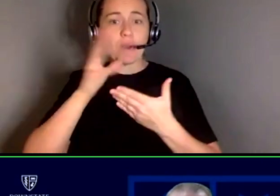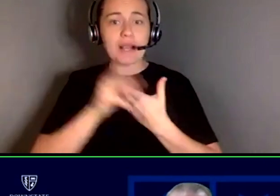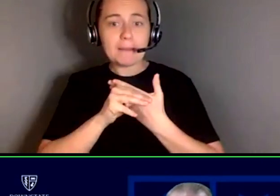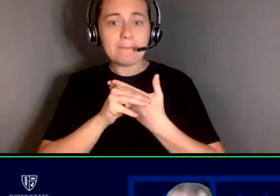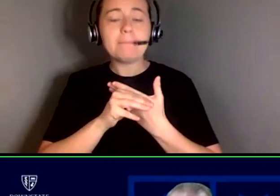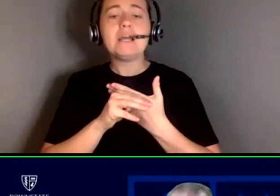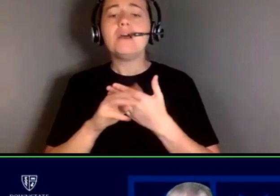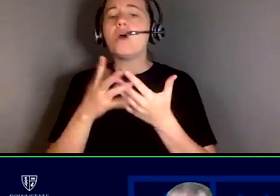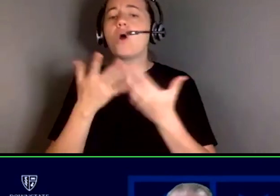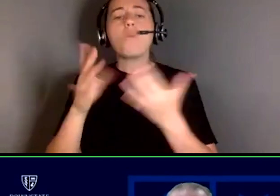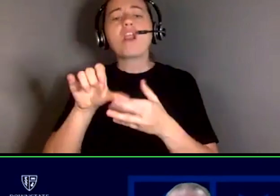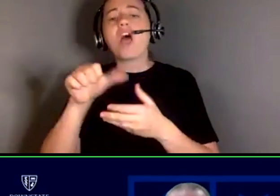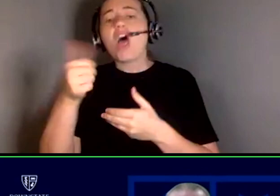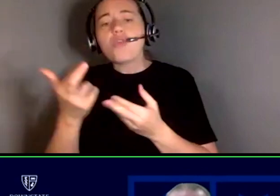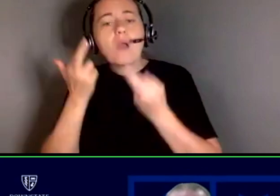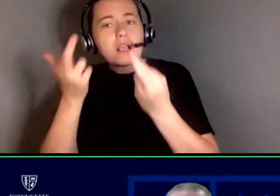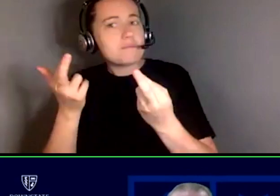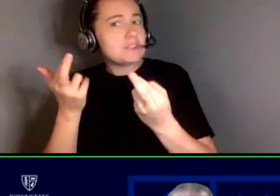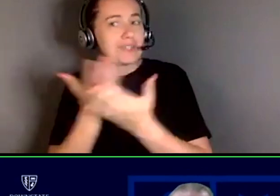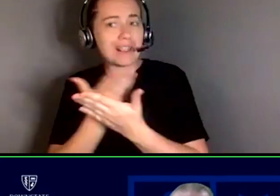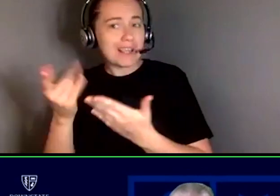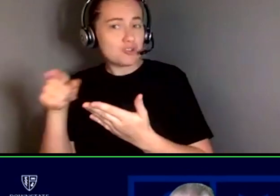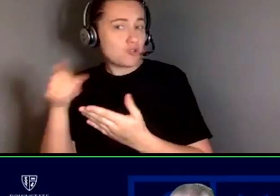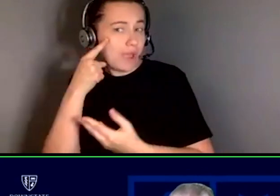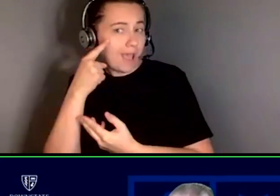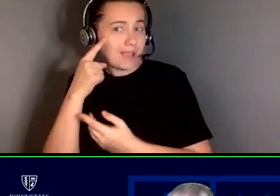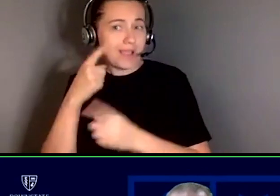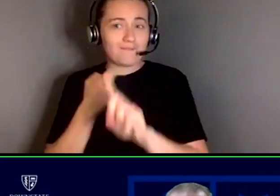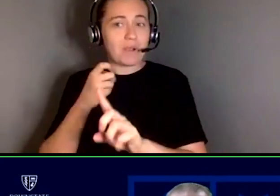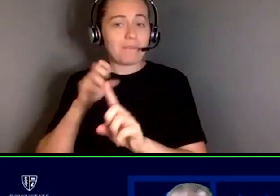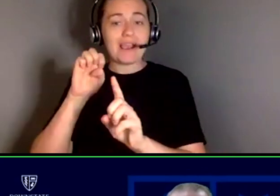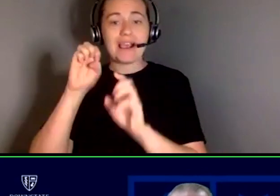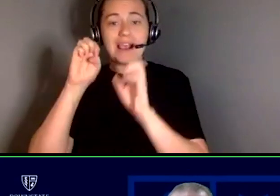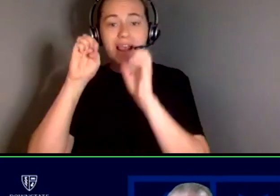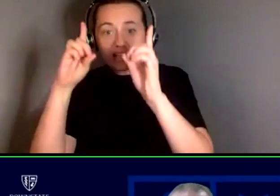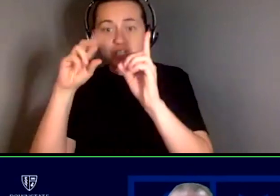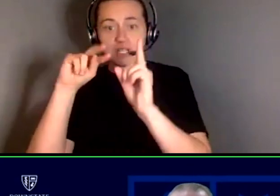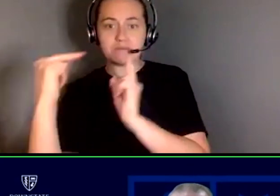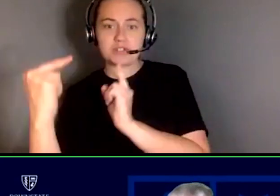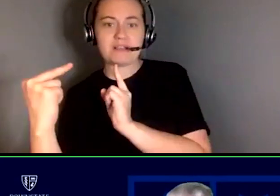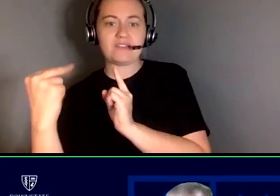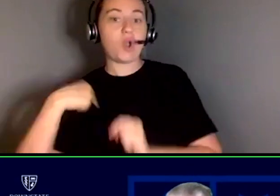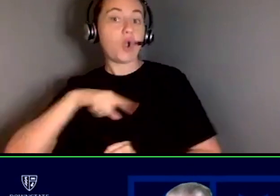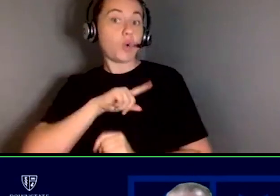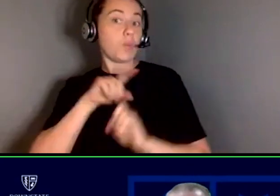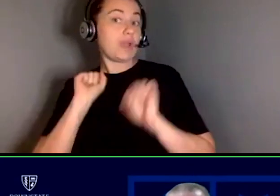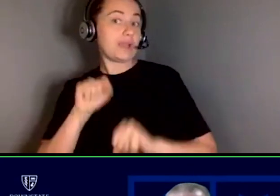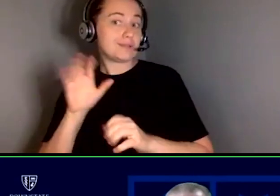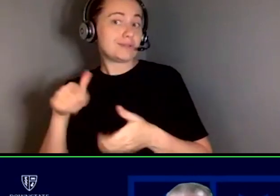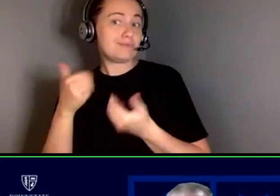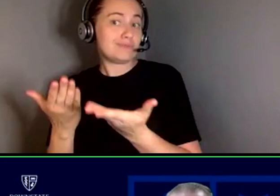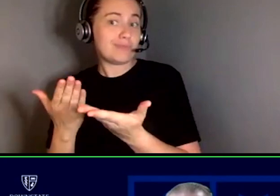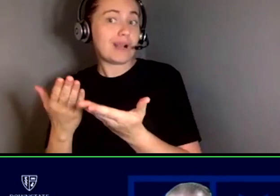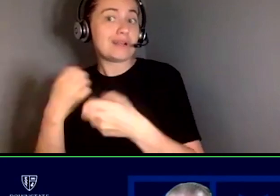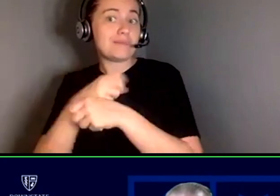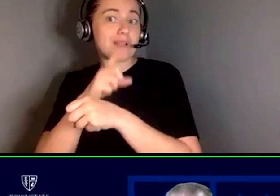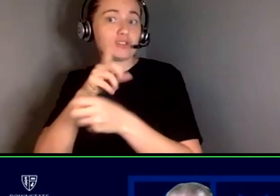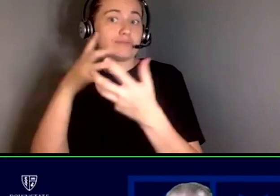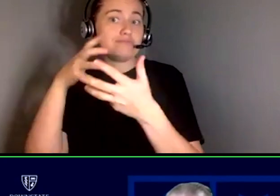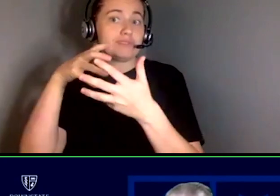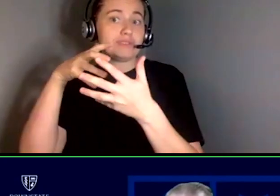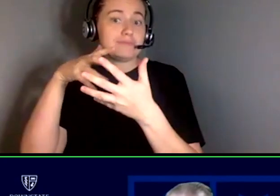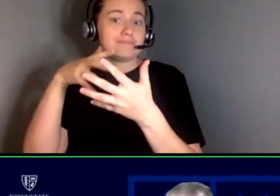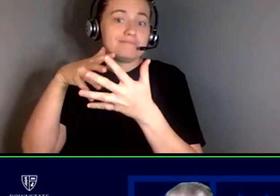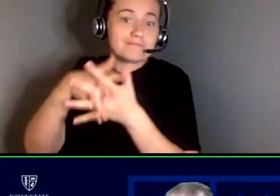other recommendations of things that you think from a education perspective that we should make sure that we're integrating into our